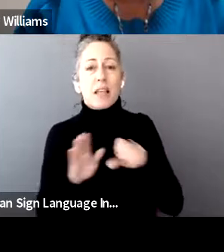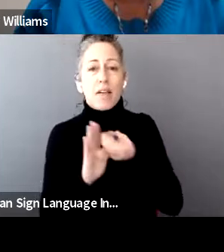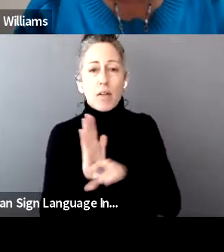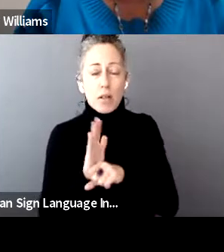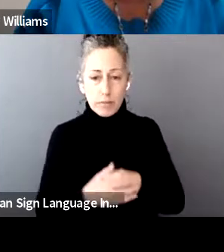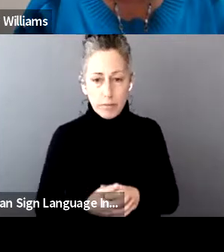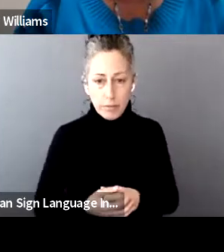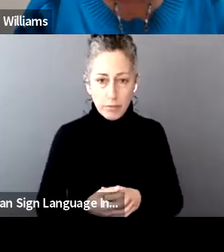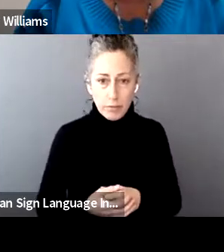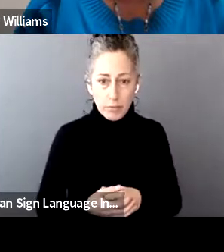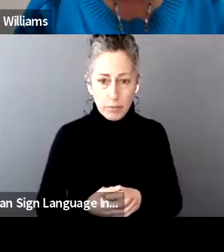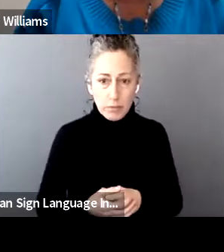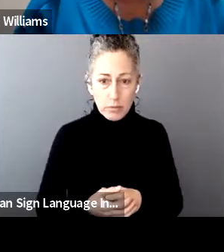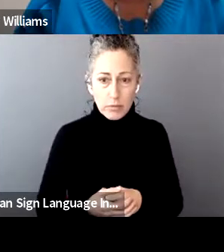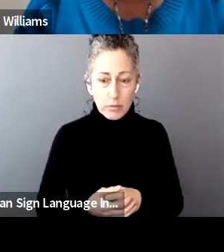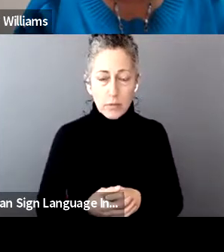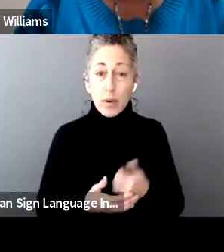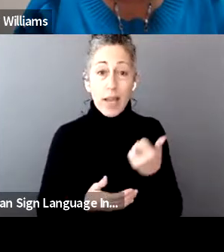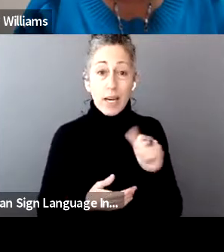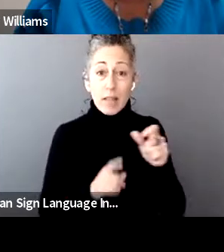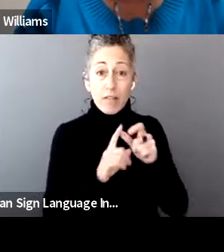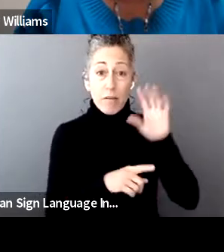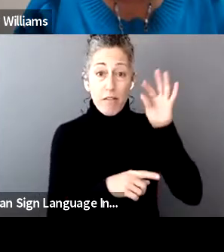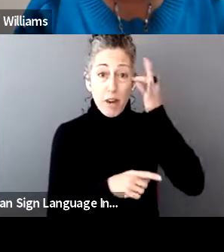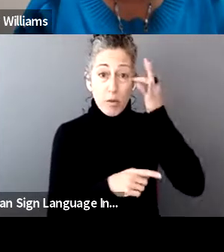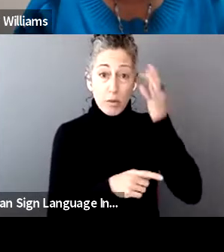the figure that you bring over from the federal return to start hours.